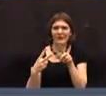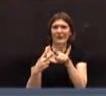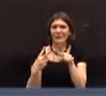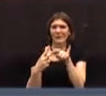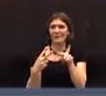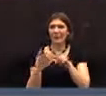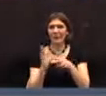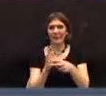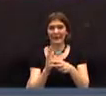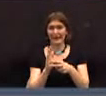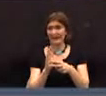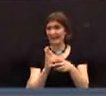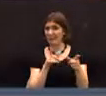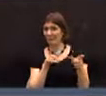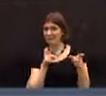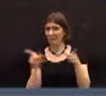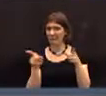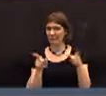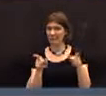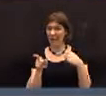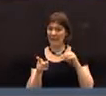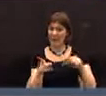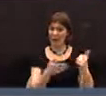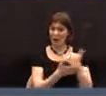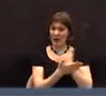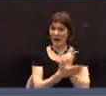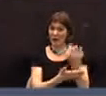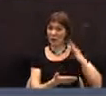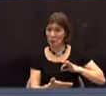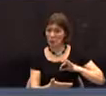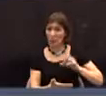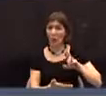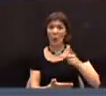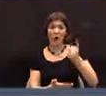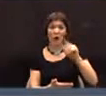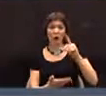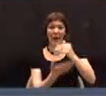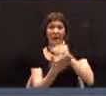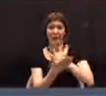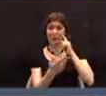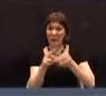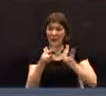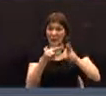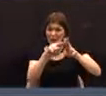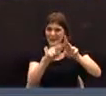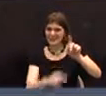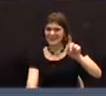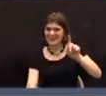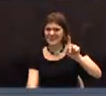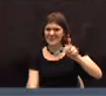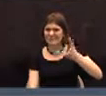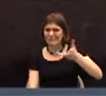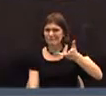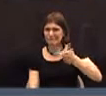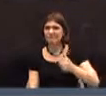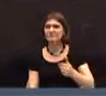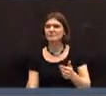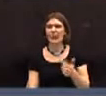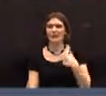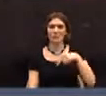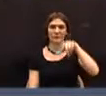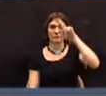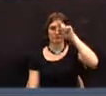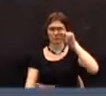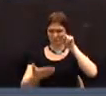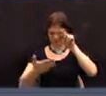mean is that there's either other revenue or the grand list is going up. And I wonder if you can, uh, address